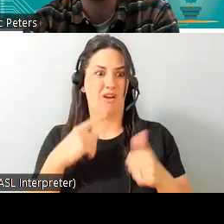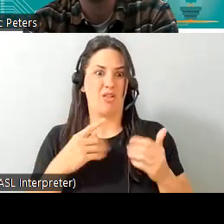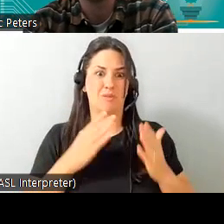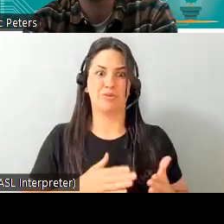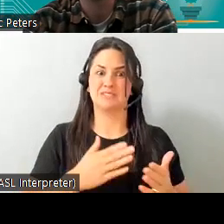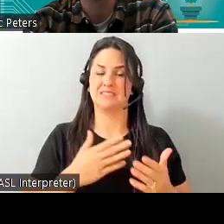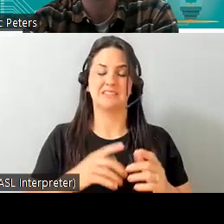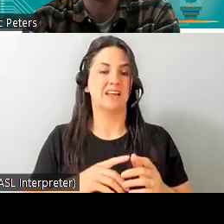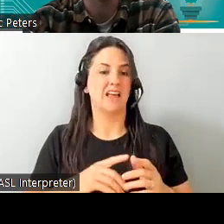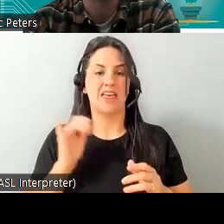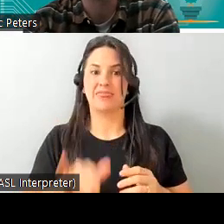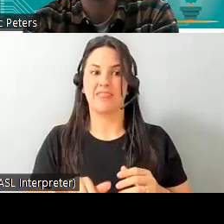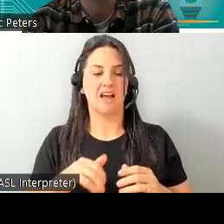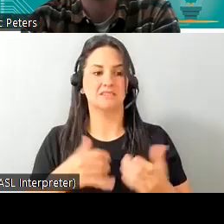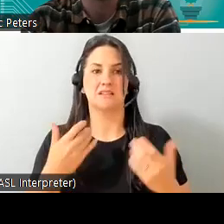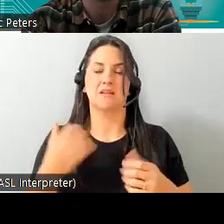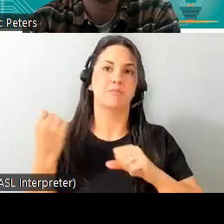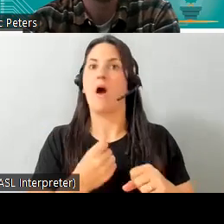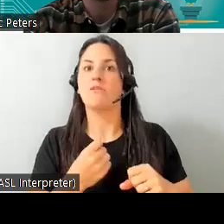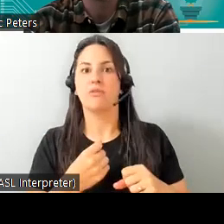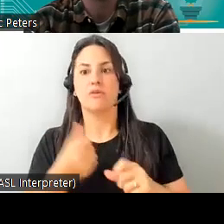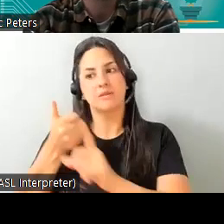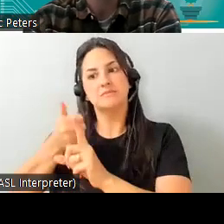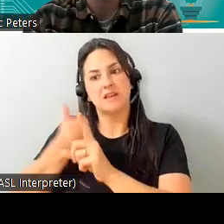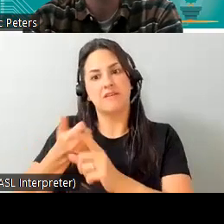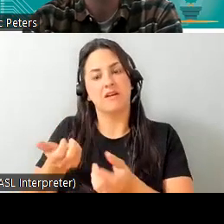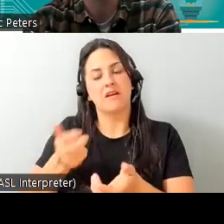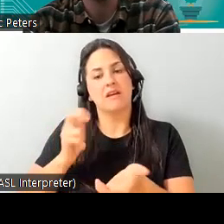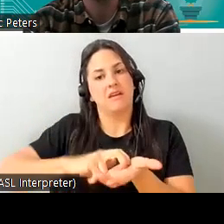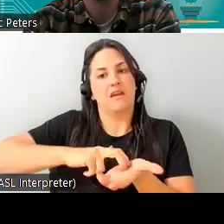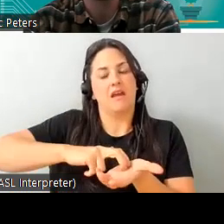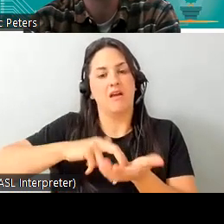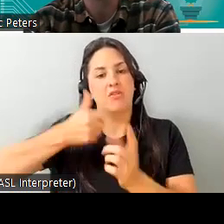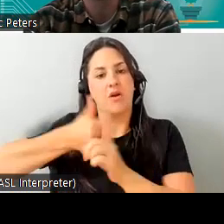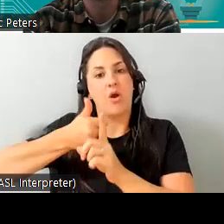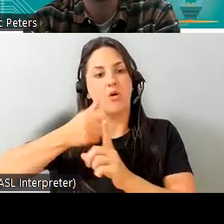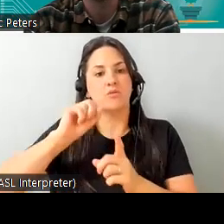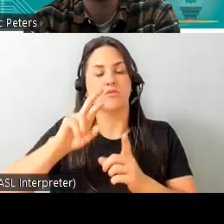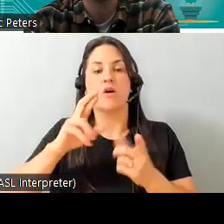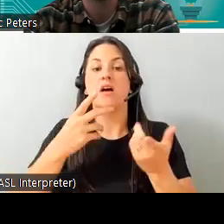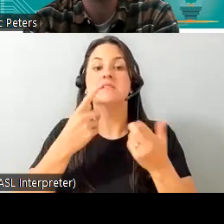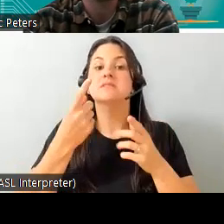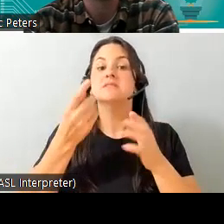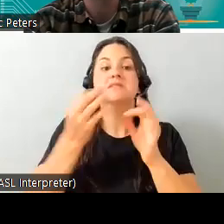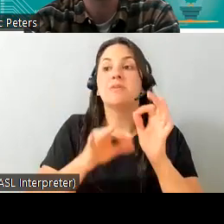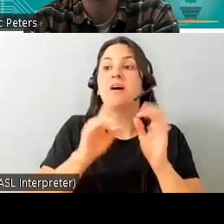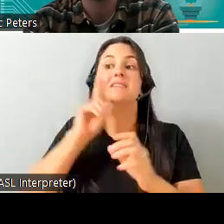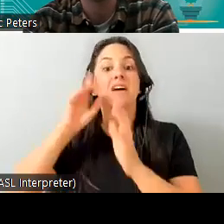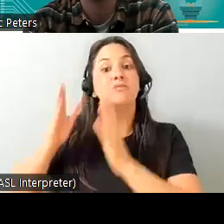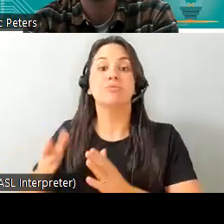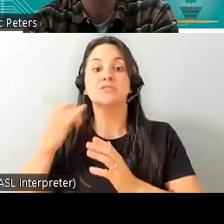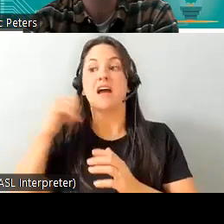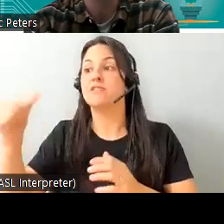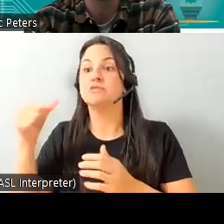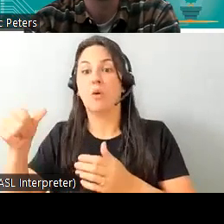caretaker for someone who can't get out of bed on their own you know or if you take someone that's deaf you know with a simple doorbell camera a companion smartphone